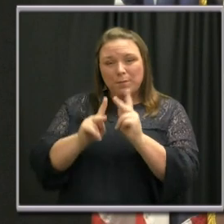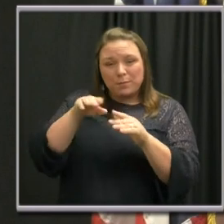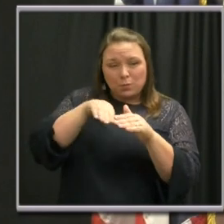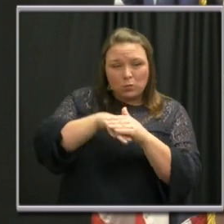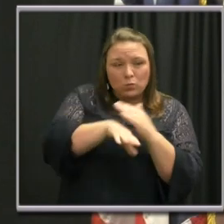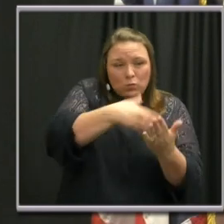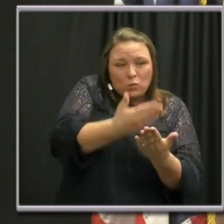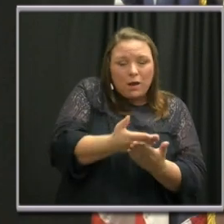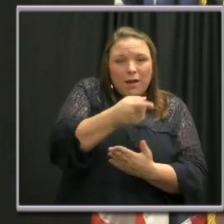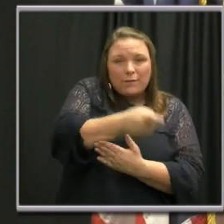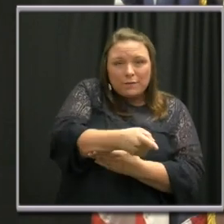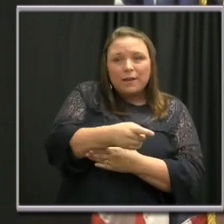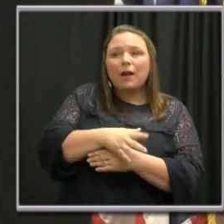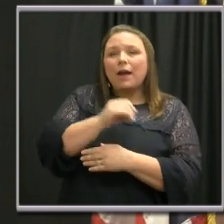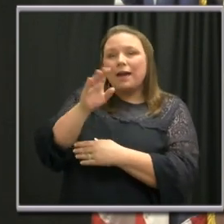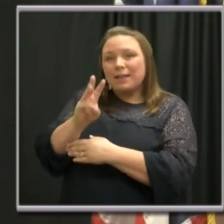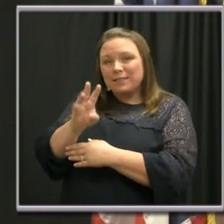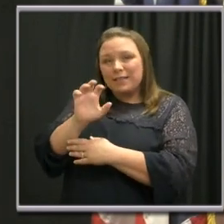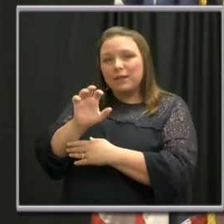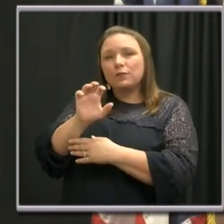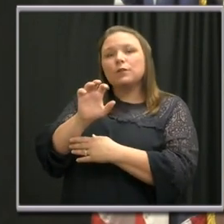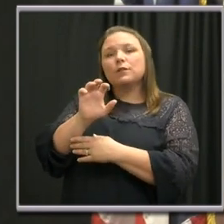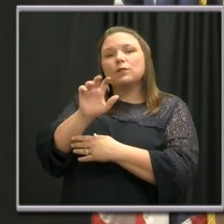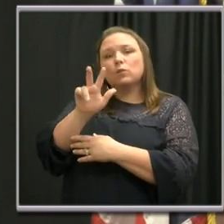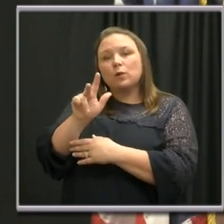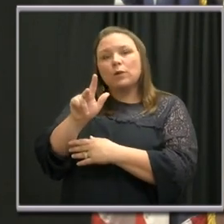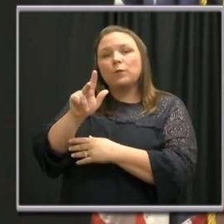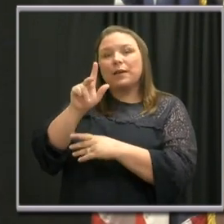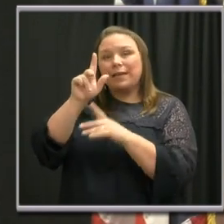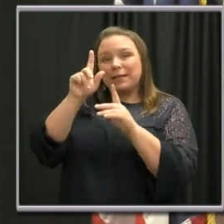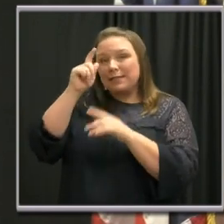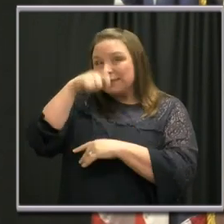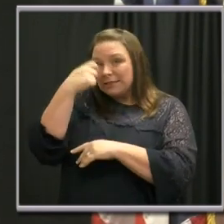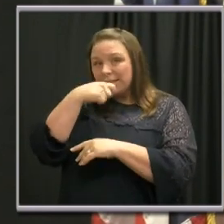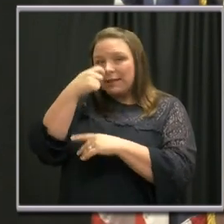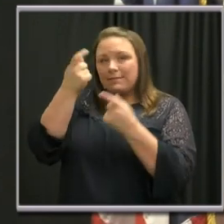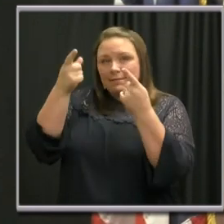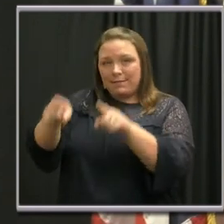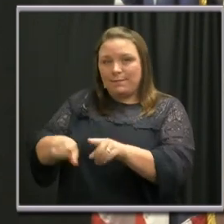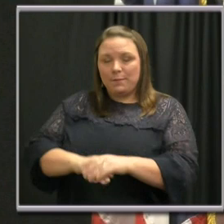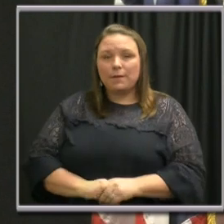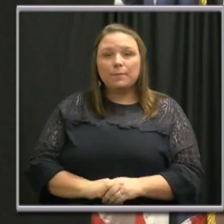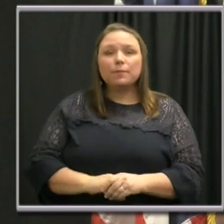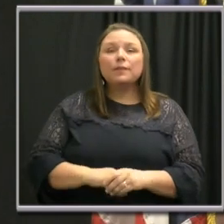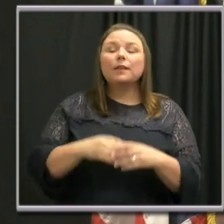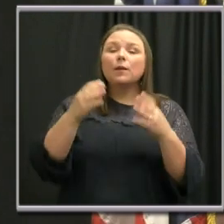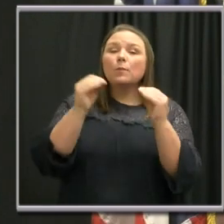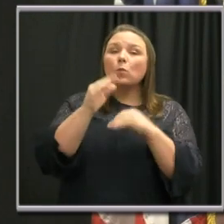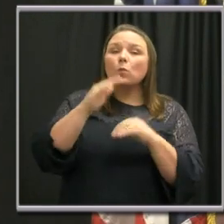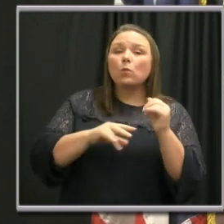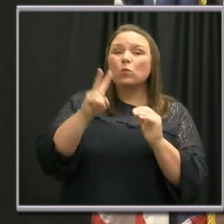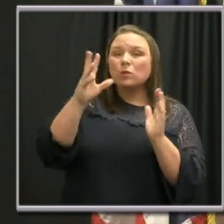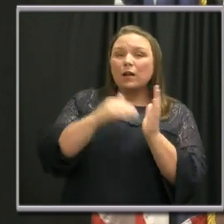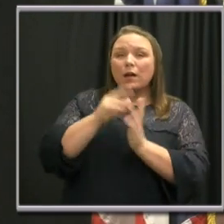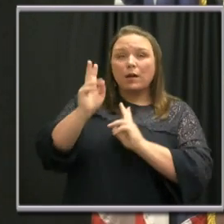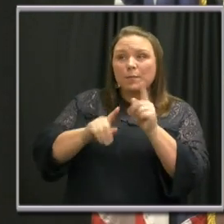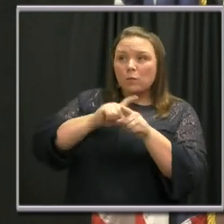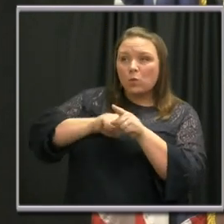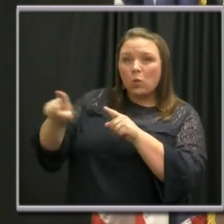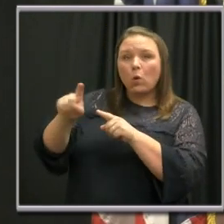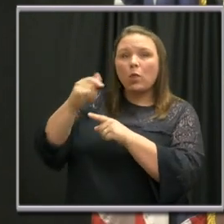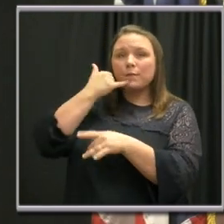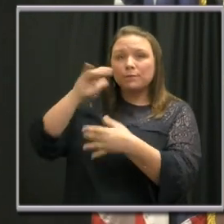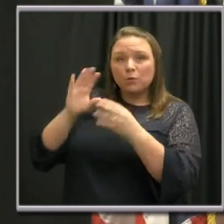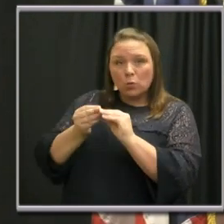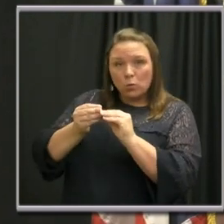in person and 623 tests were conducted. Furthermore, more than 2,000 people called the assessment